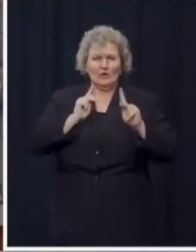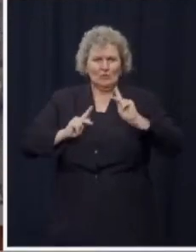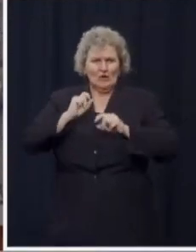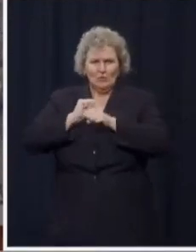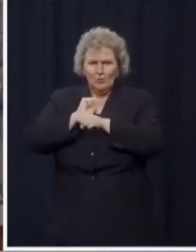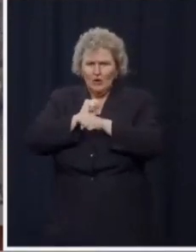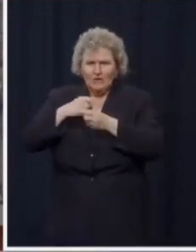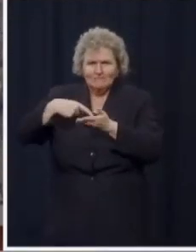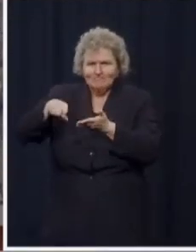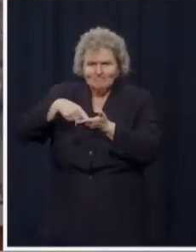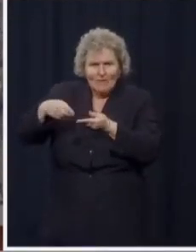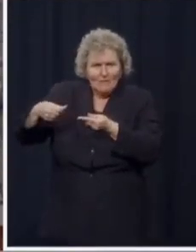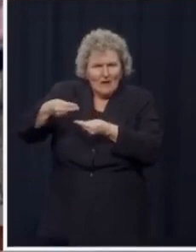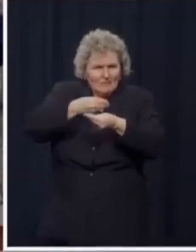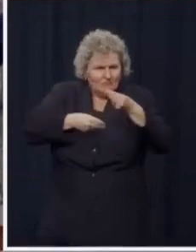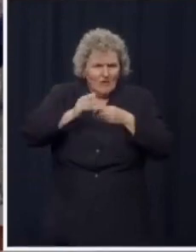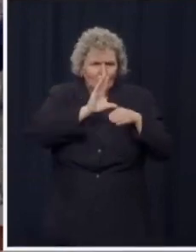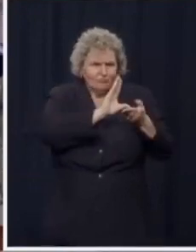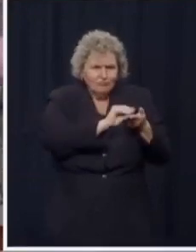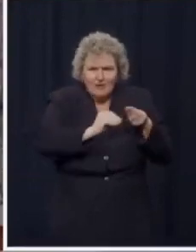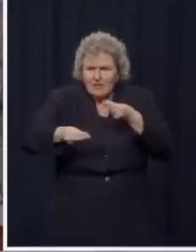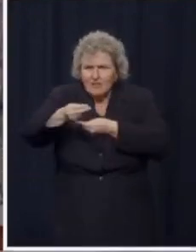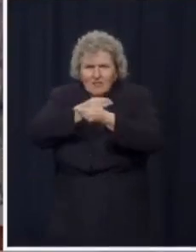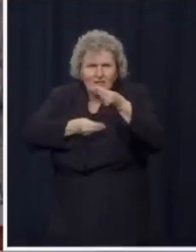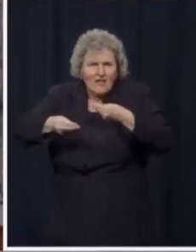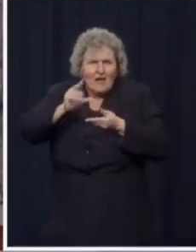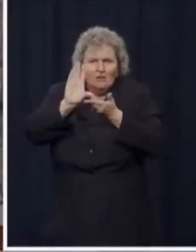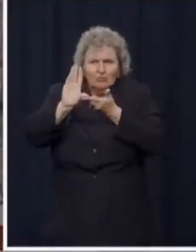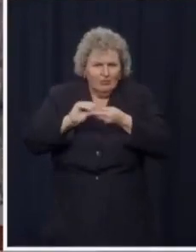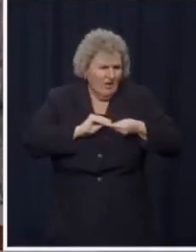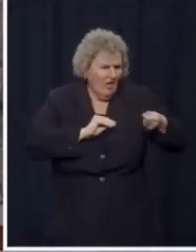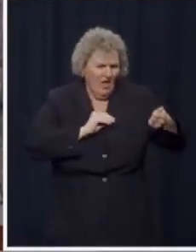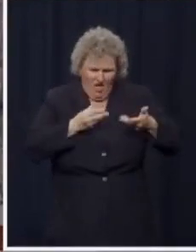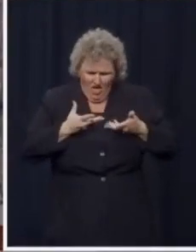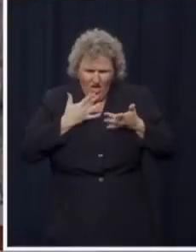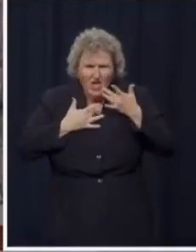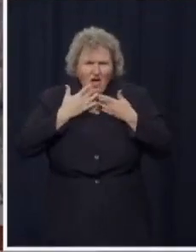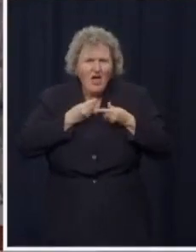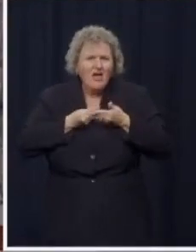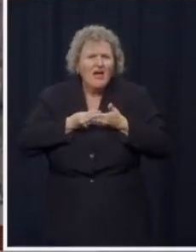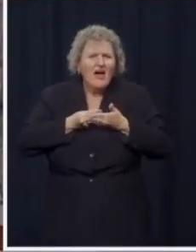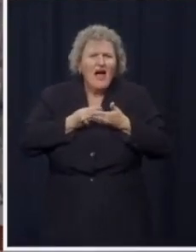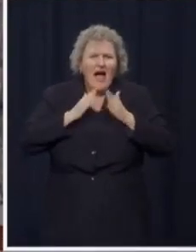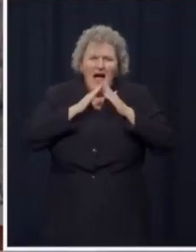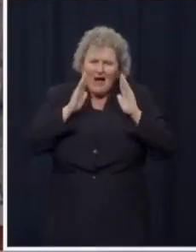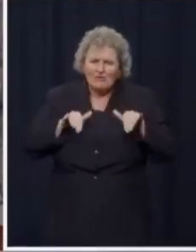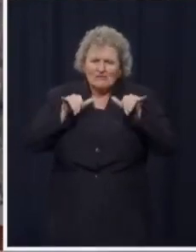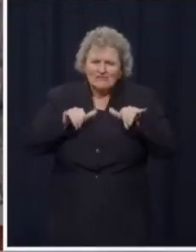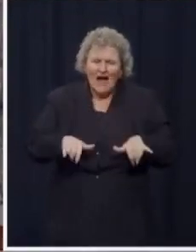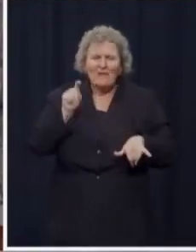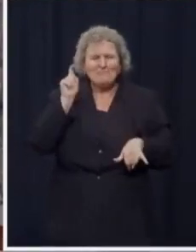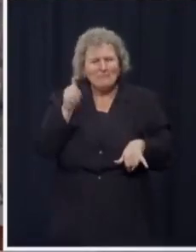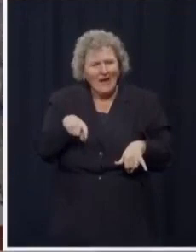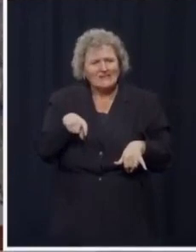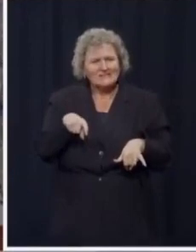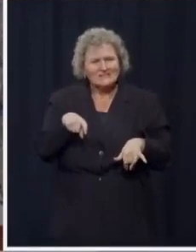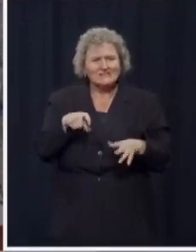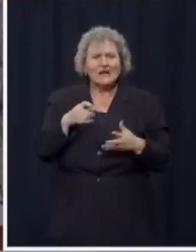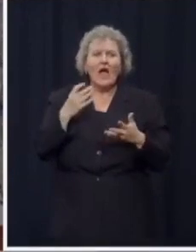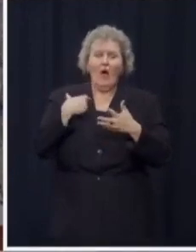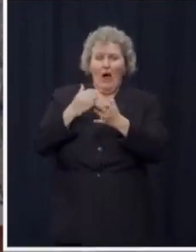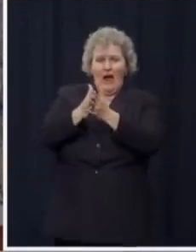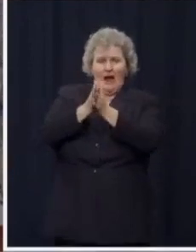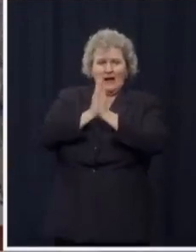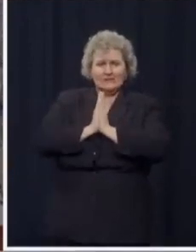Community and Economic Development, under the leadership of Acting Secretary Rick Seiger, to move swiftly to disperse the whole homes